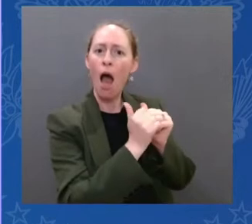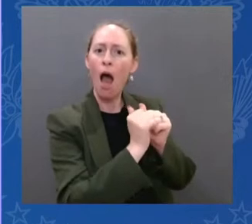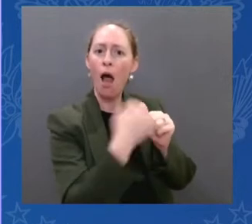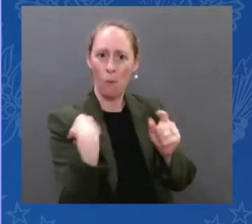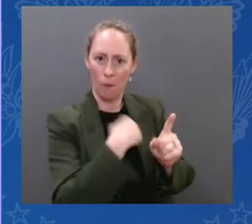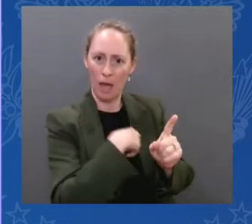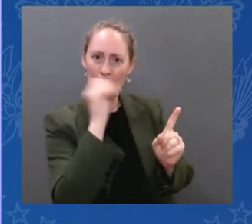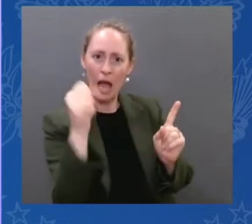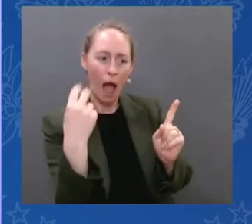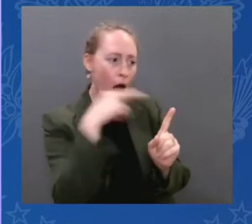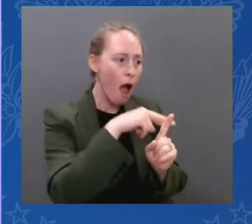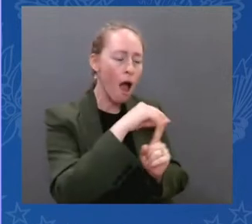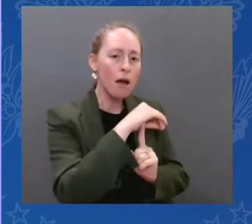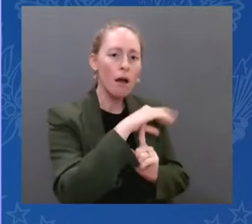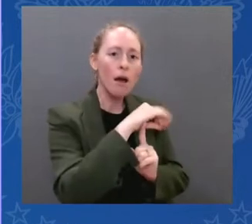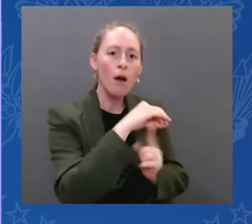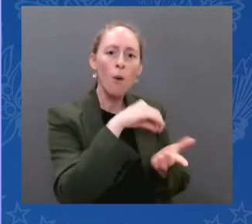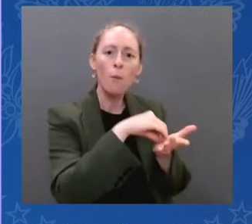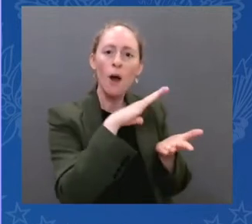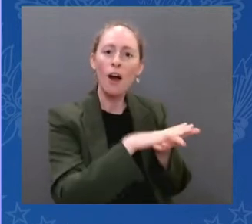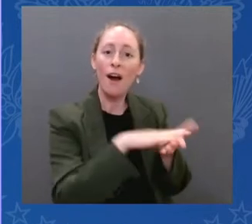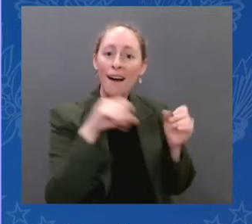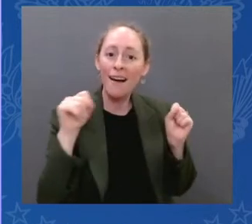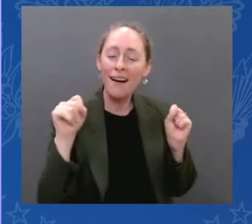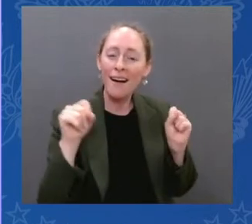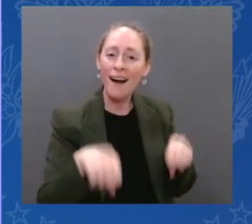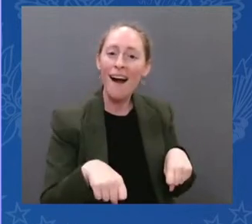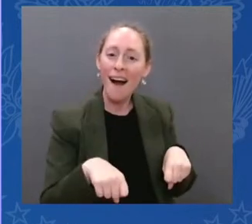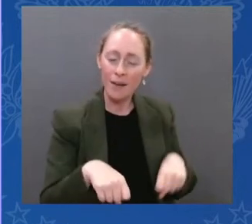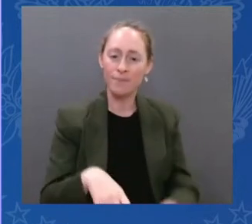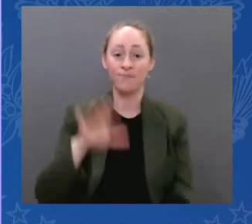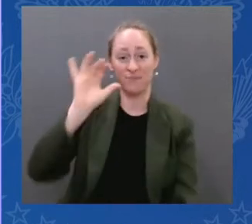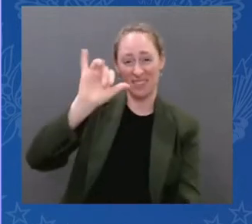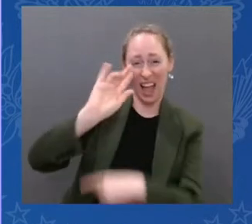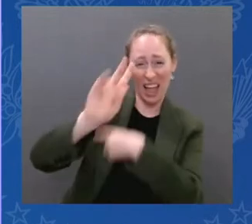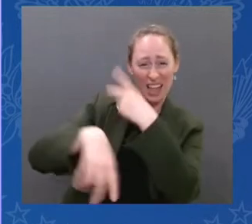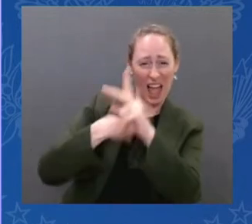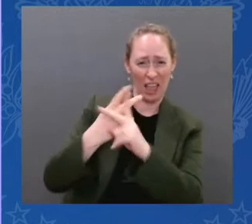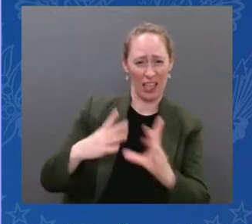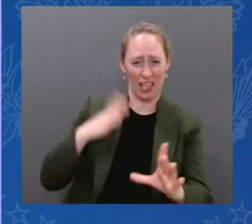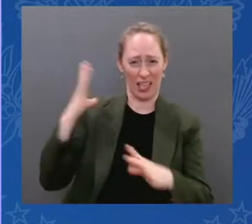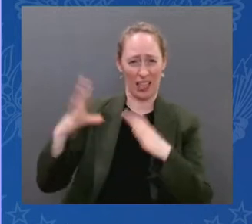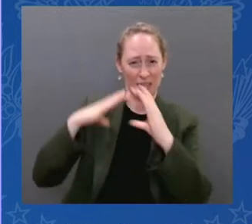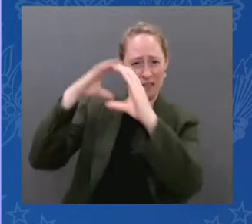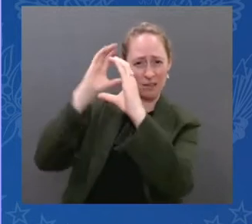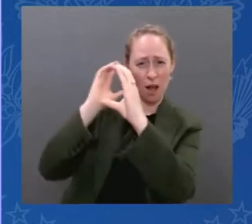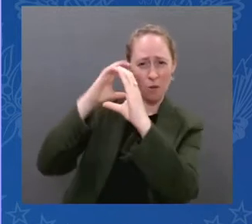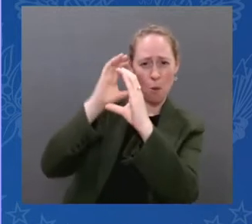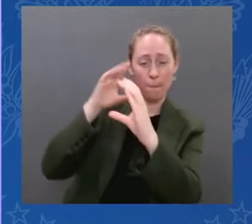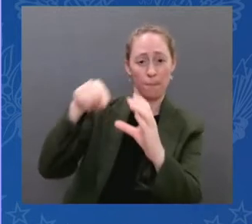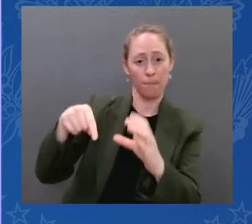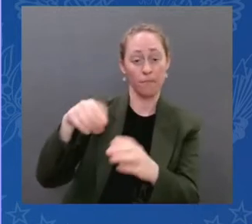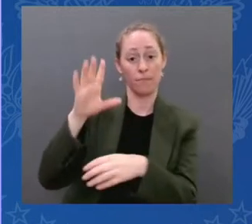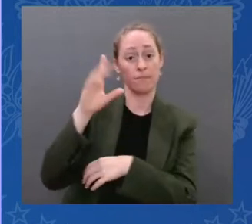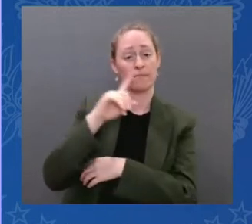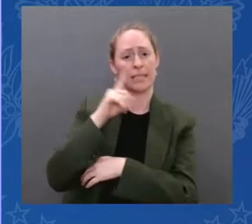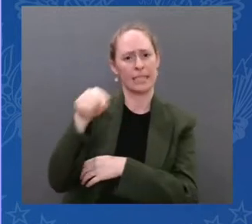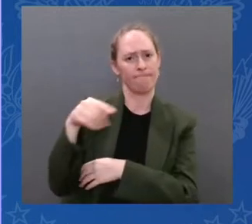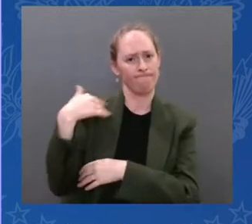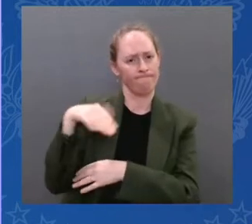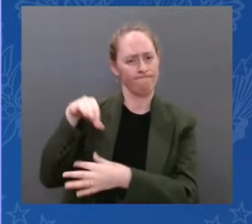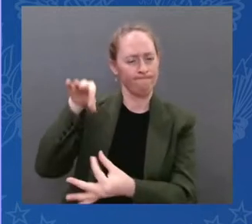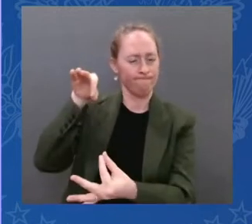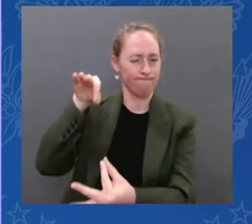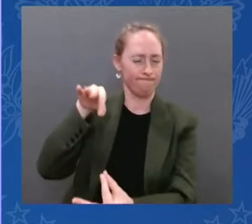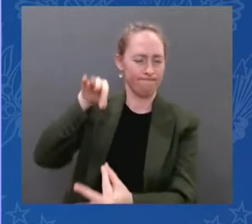telescope. It is going to be so precise, you're going to see whether or not planets,